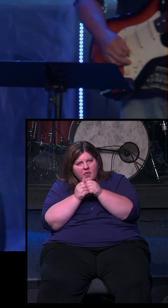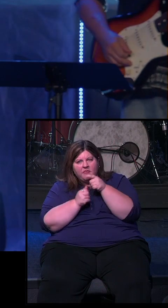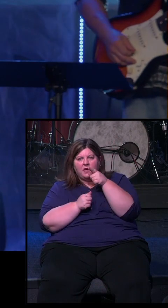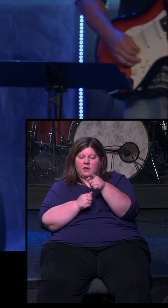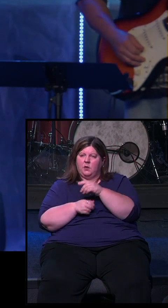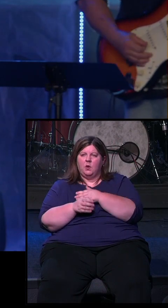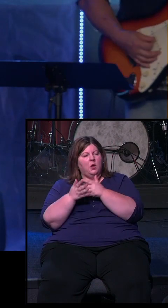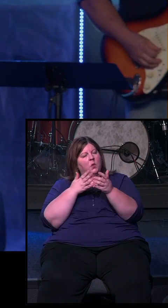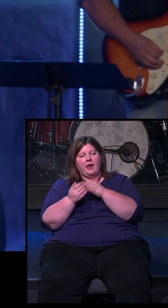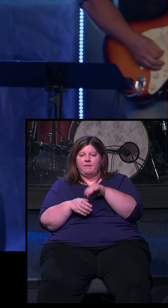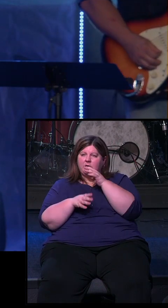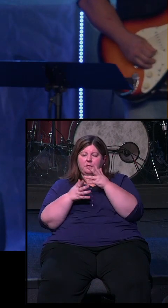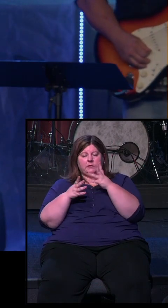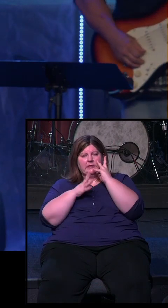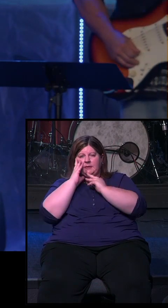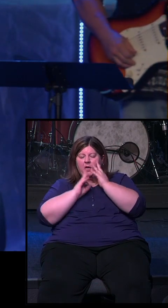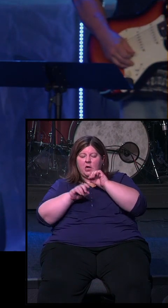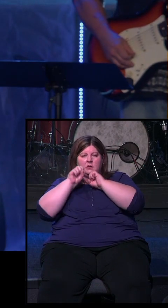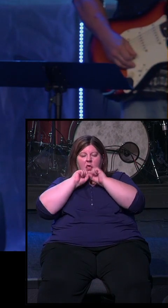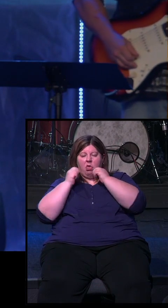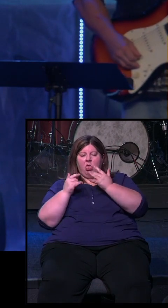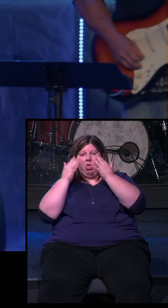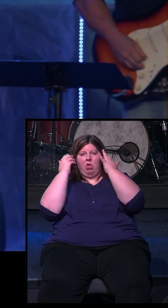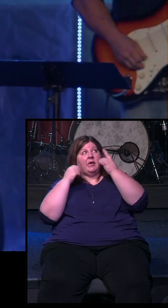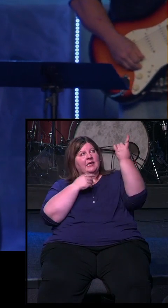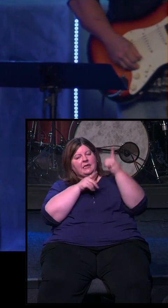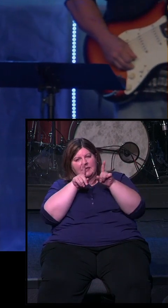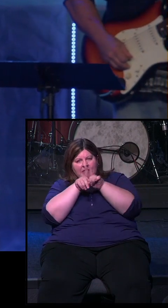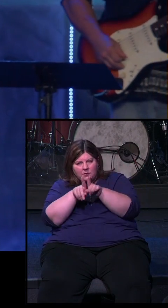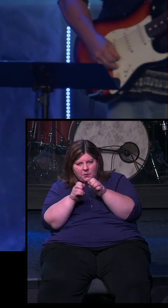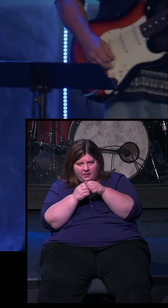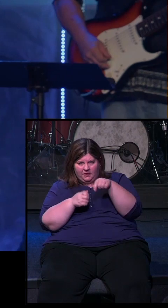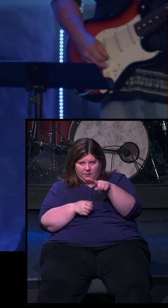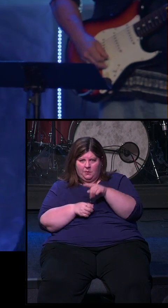alone with whatever you're going through. That is a promise of God in Scripture.